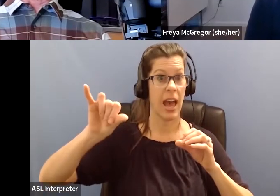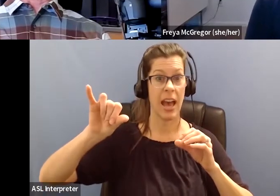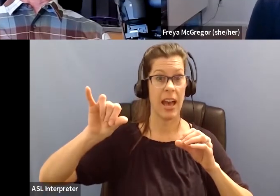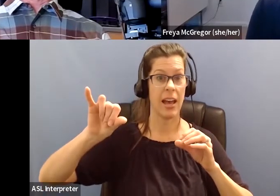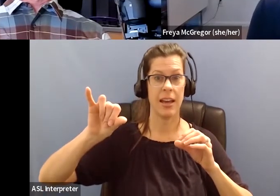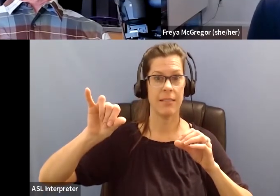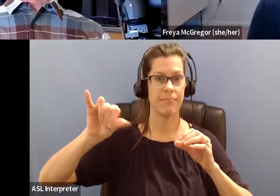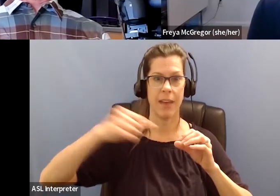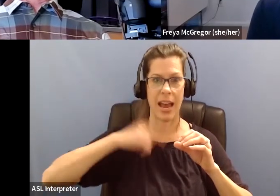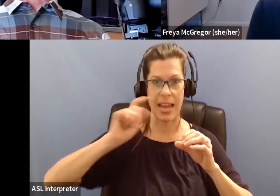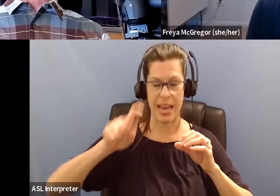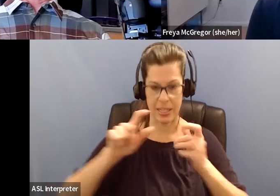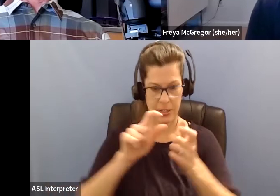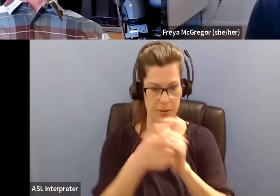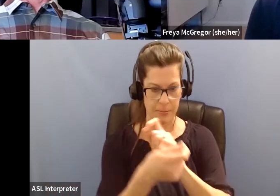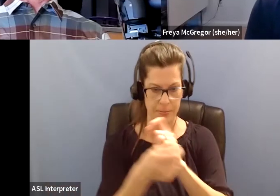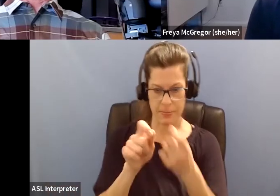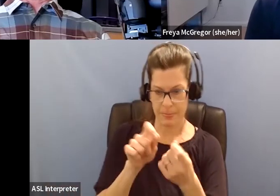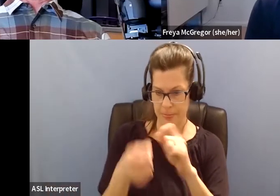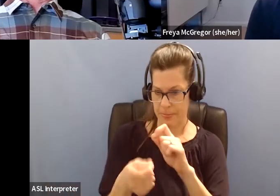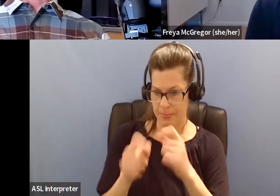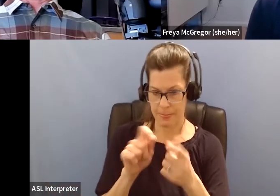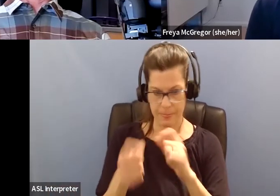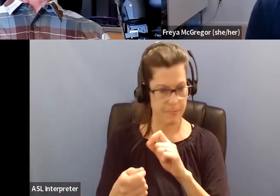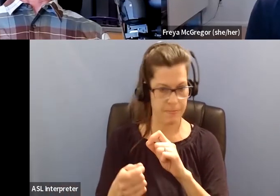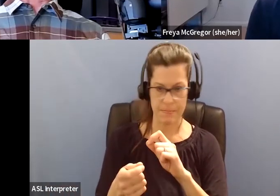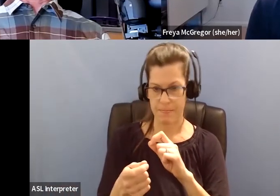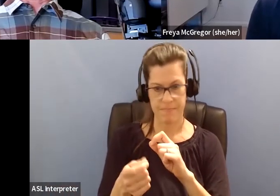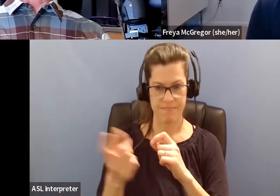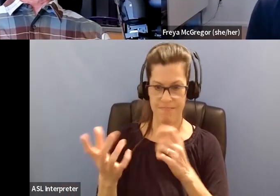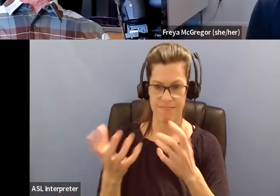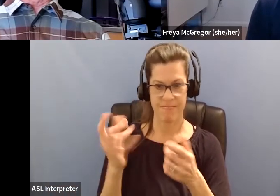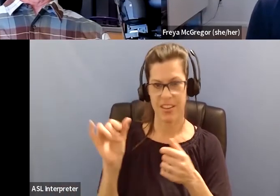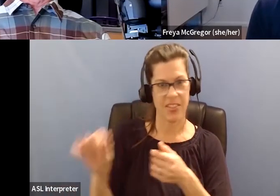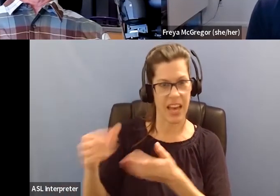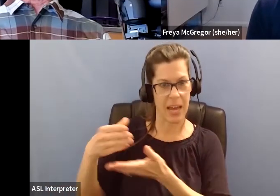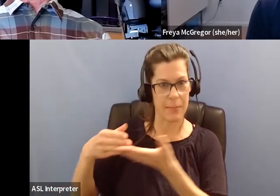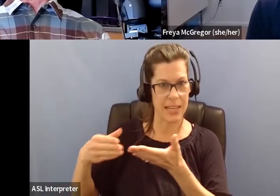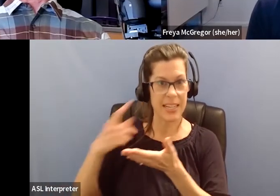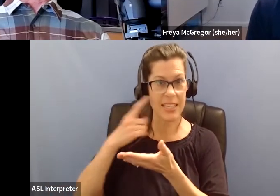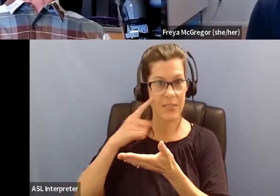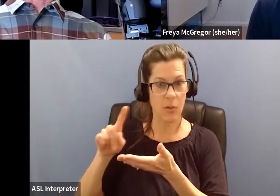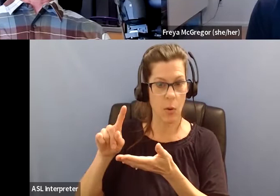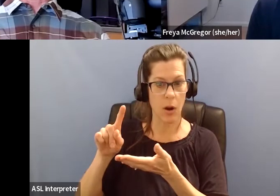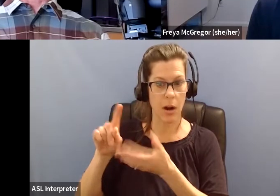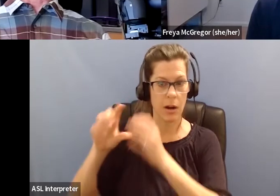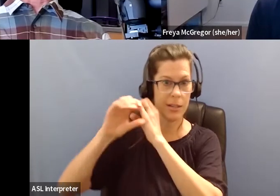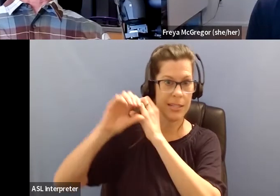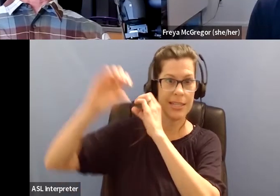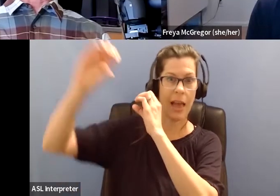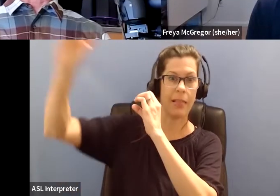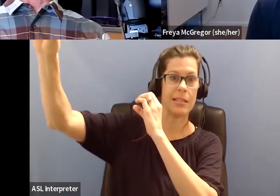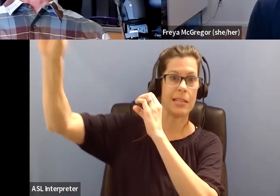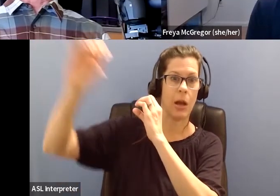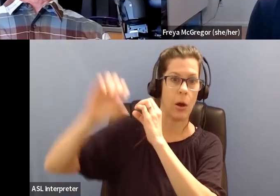So, was, I think it was a support for a telescope tube, but I thought, well, that would work for my